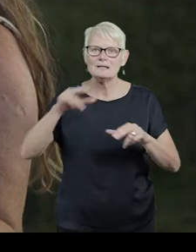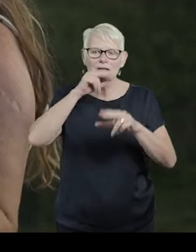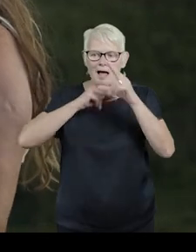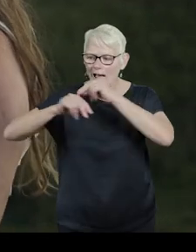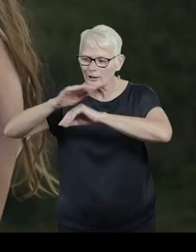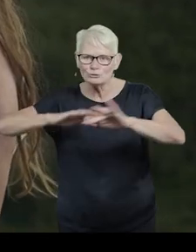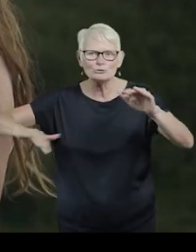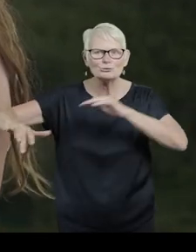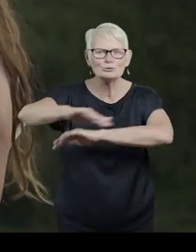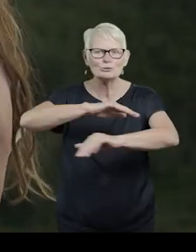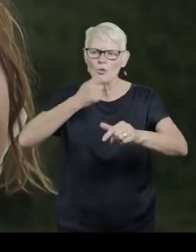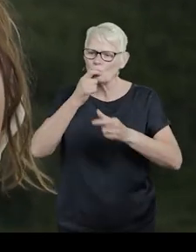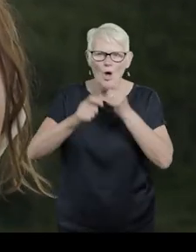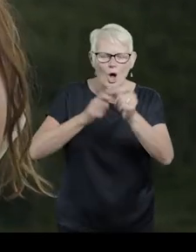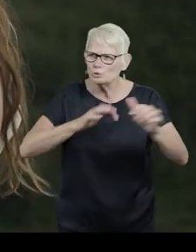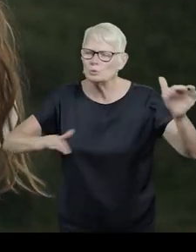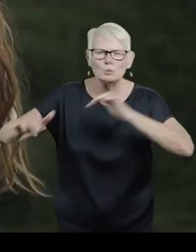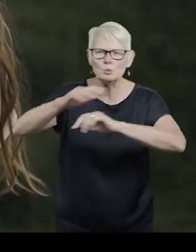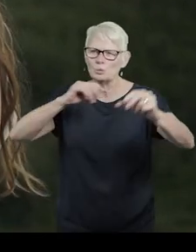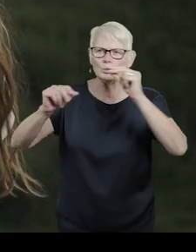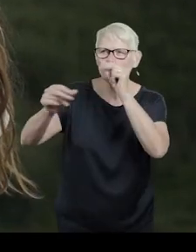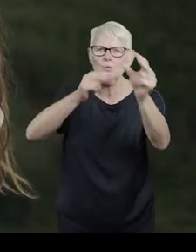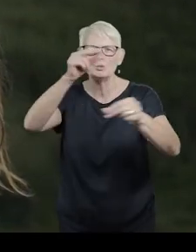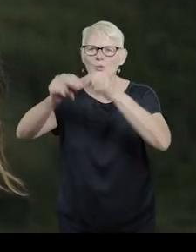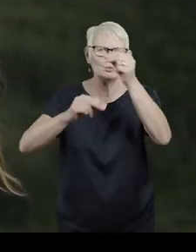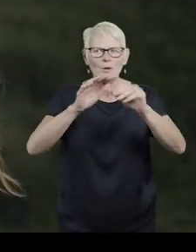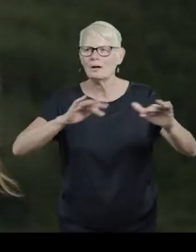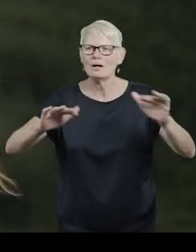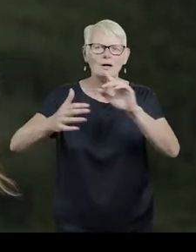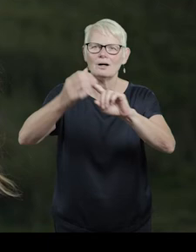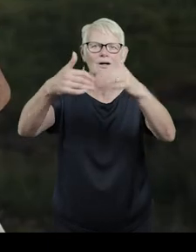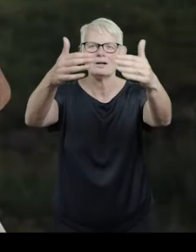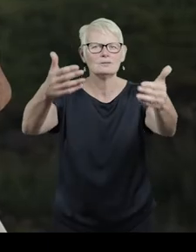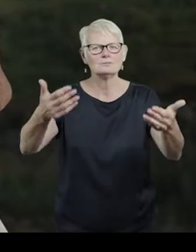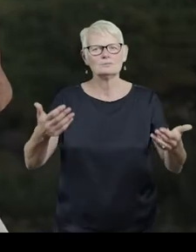lives in the bend. Words rushing currents, never breaking the surface.